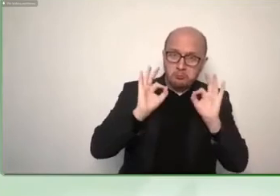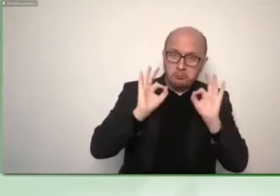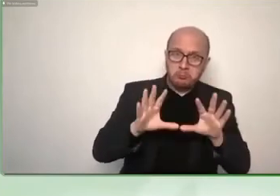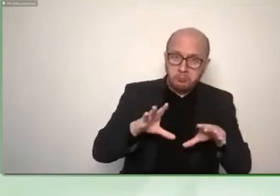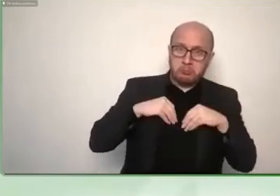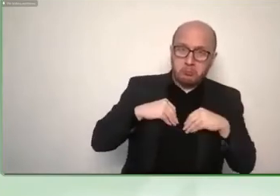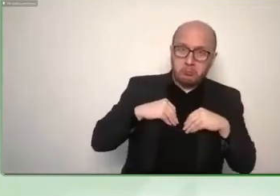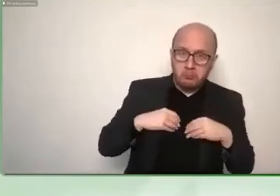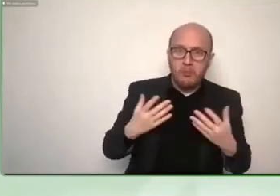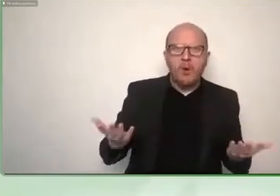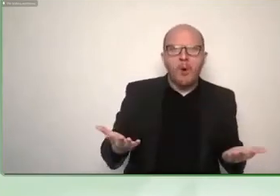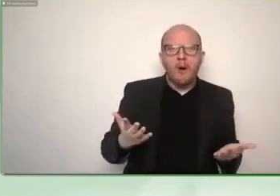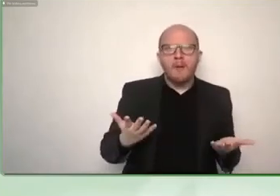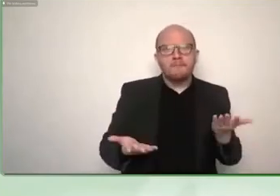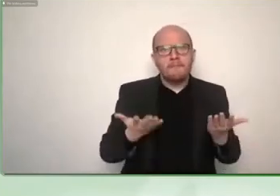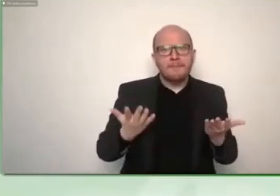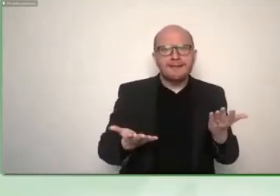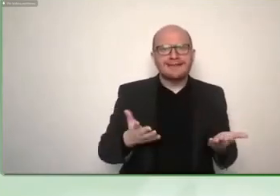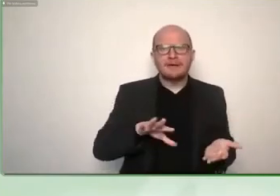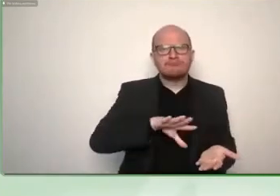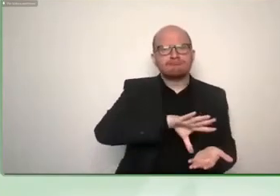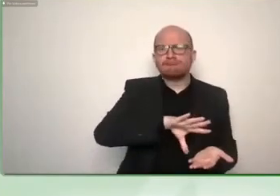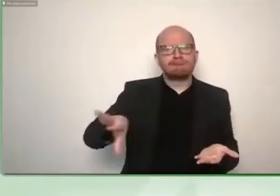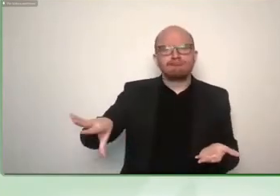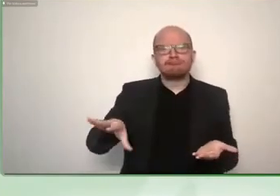prefer technical devices